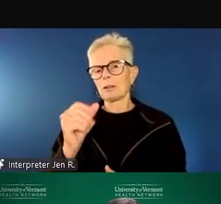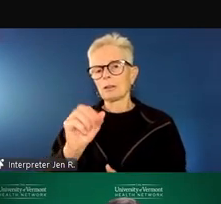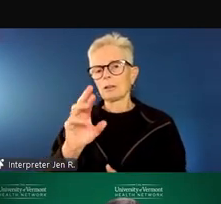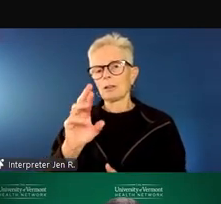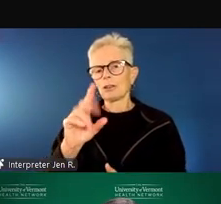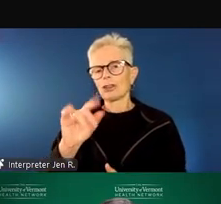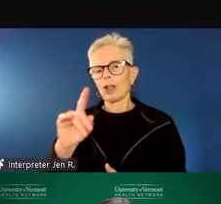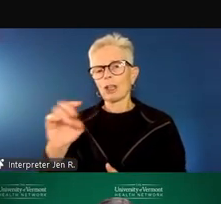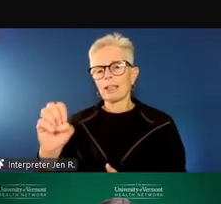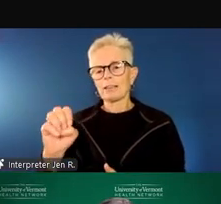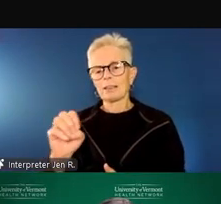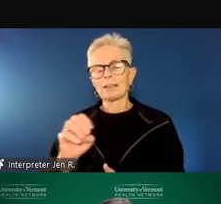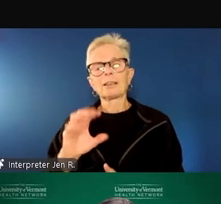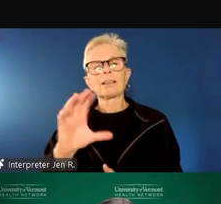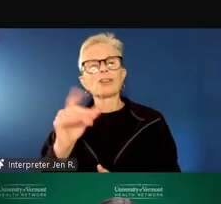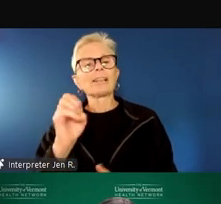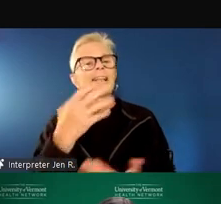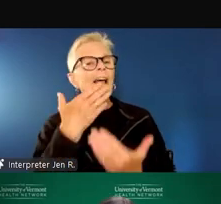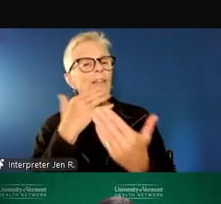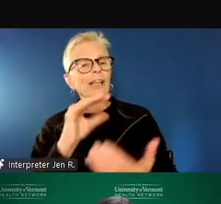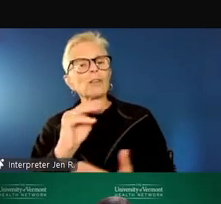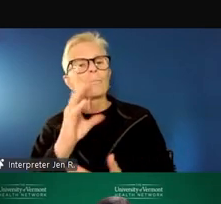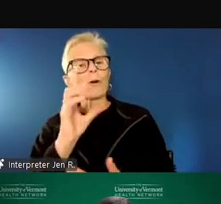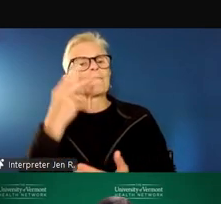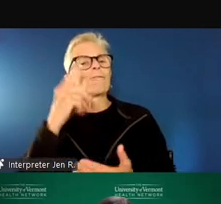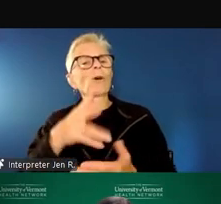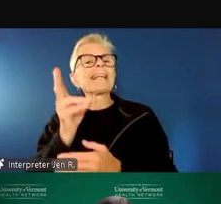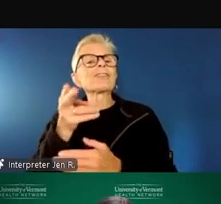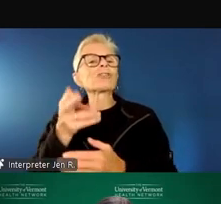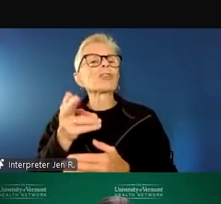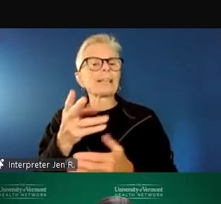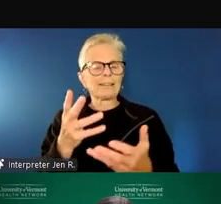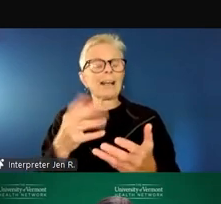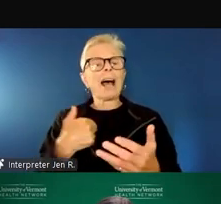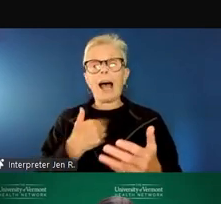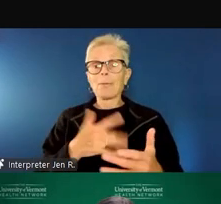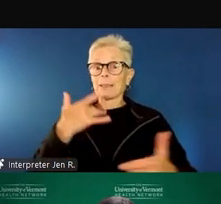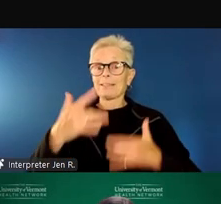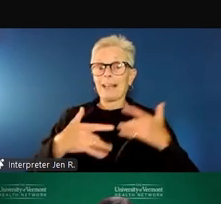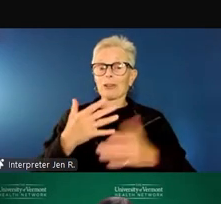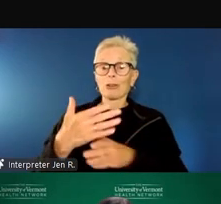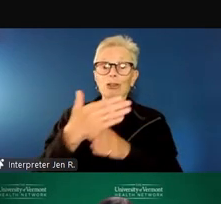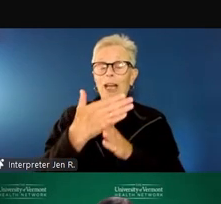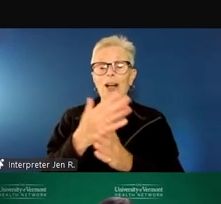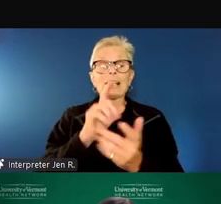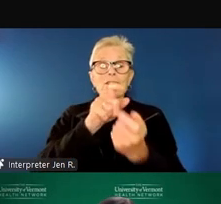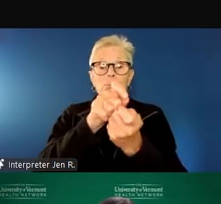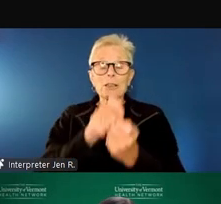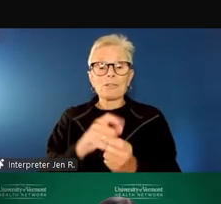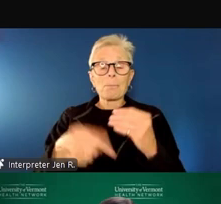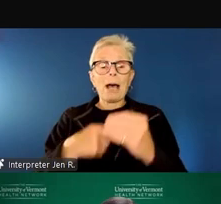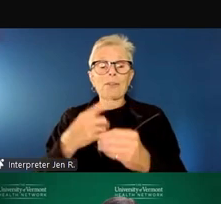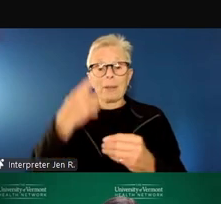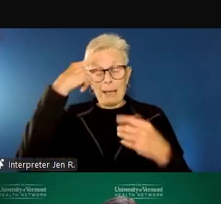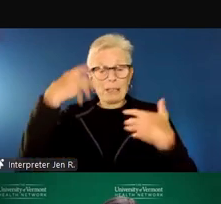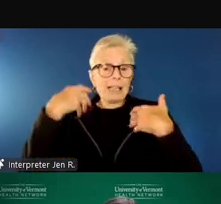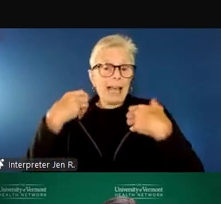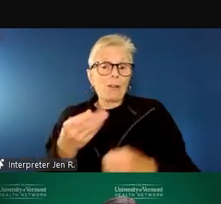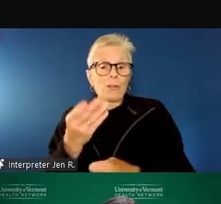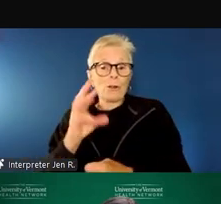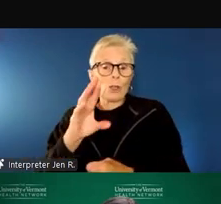Maureen, for that background information. And I'm very excited to tell you some specifics about the mental health urgent care program.